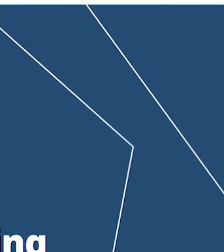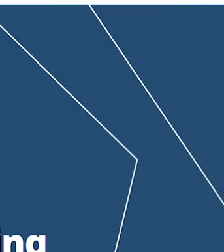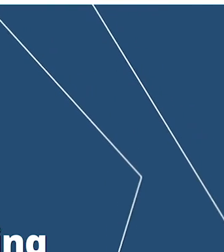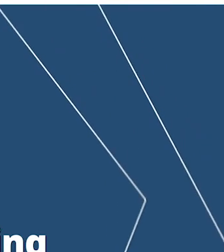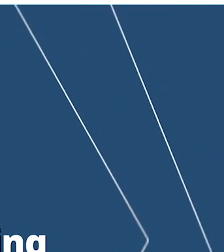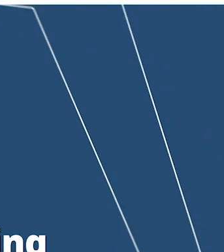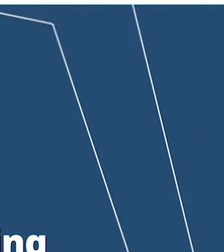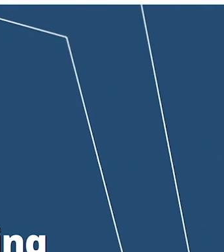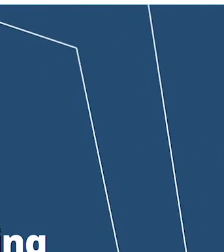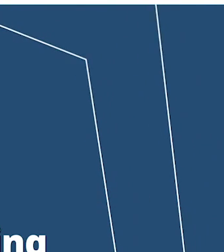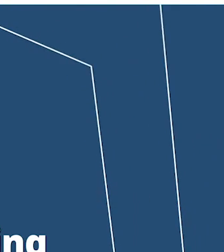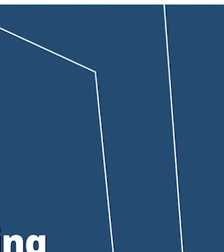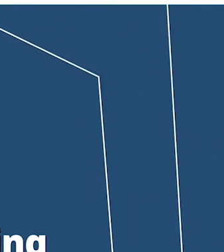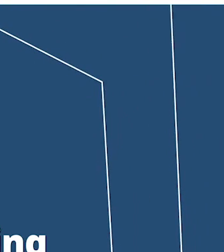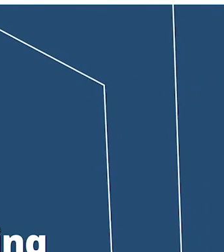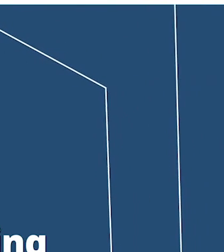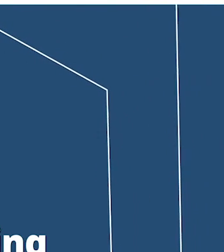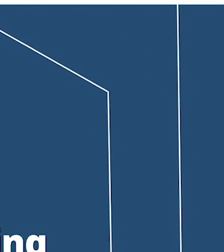Thank you very much.